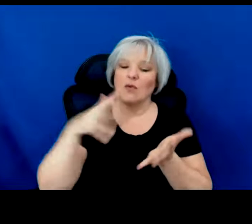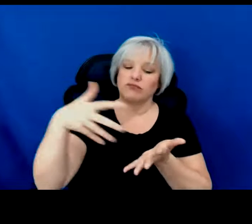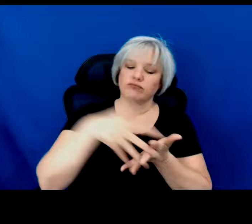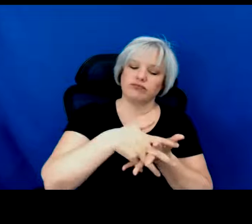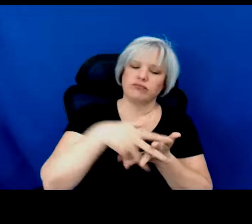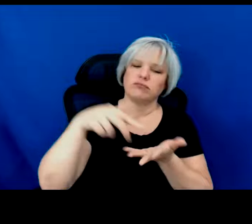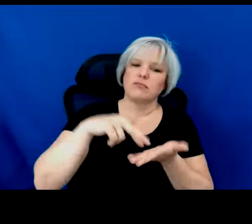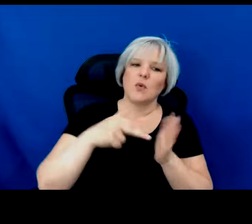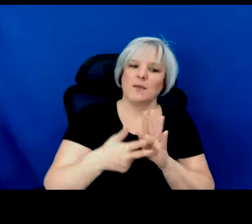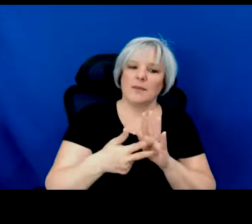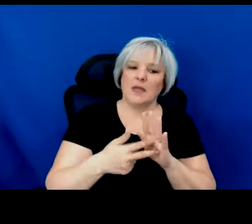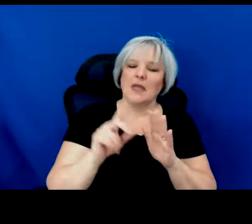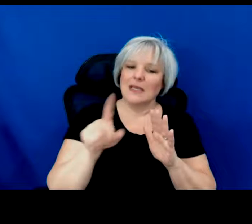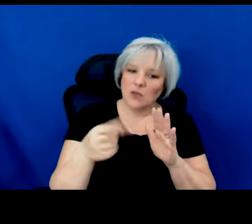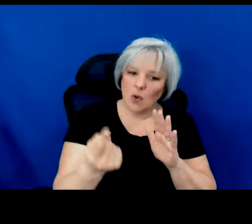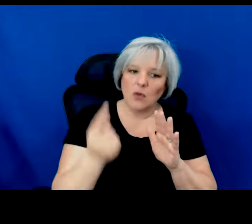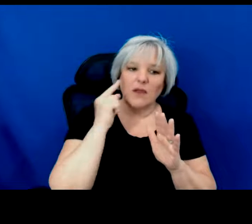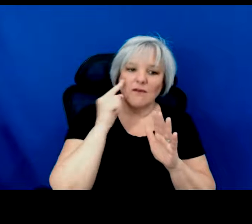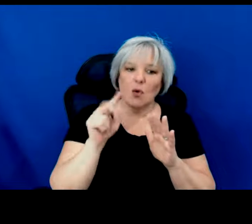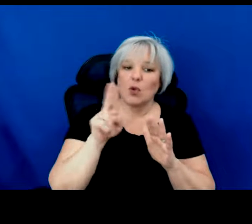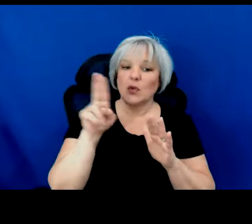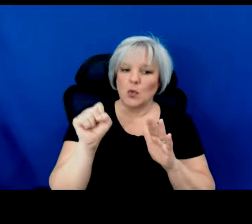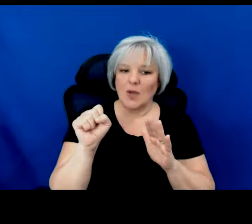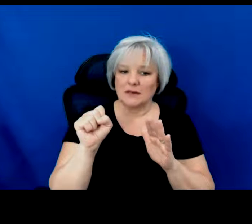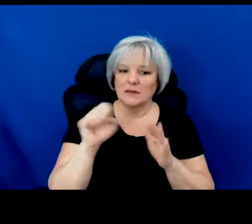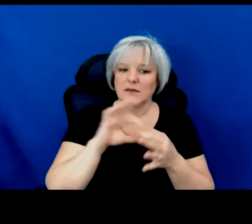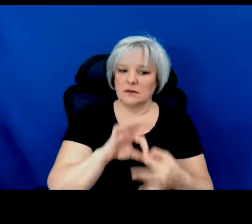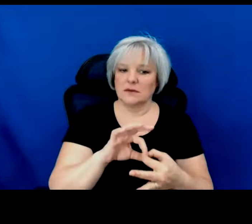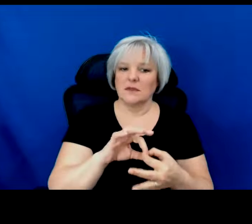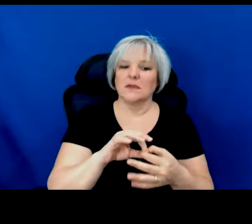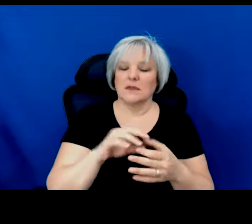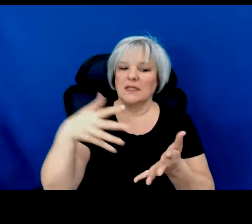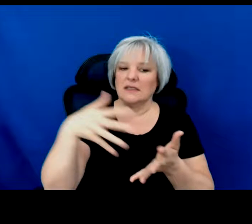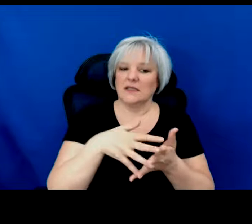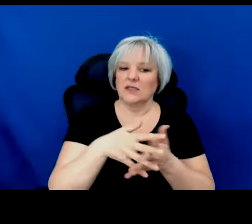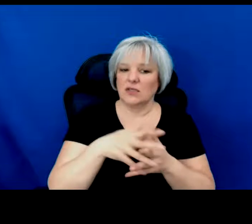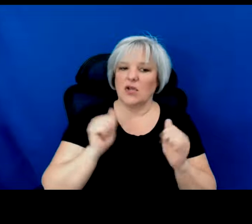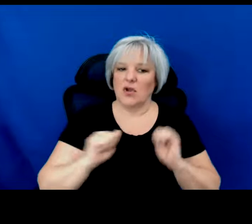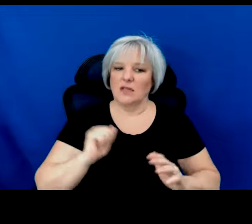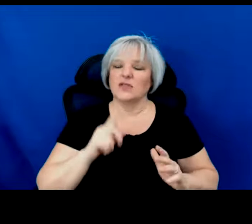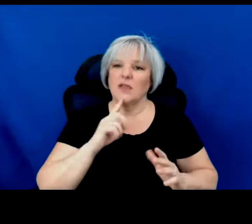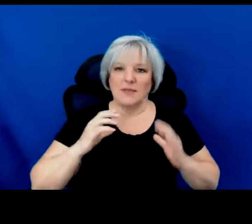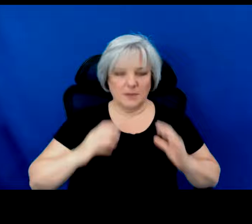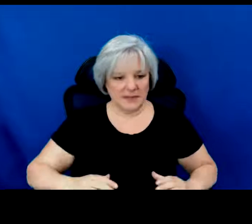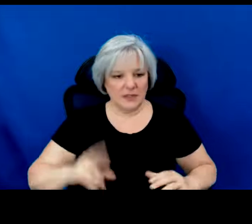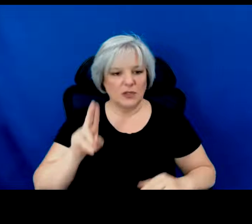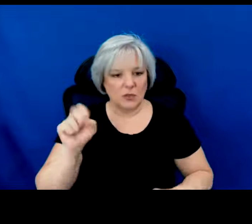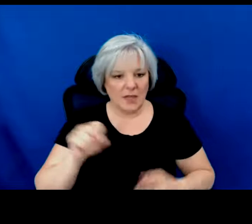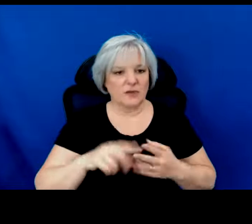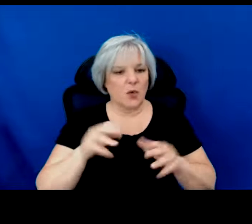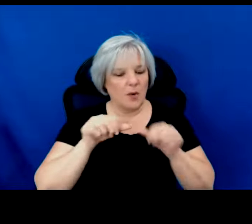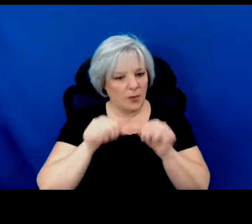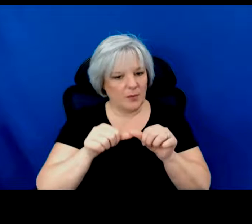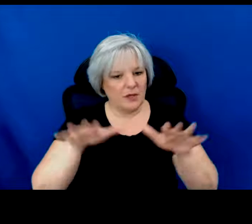It is only for U.S.-based Indigenous artists, so the artists must be U.S. citizens or permanent residents.